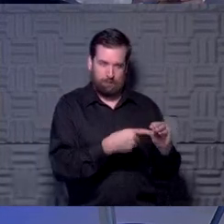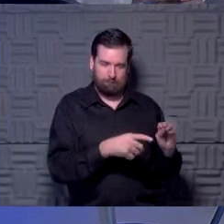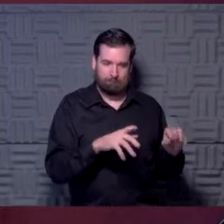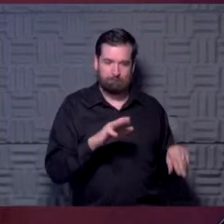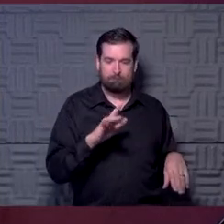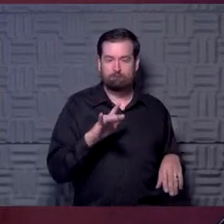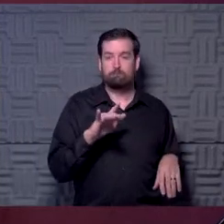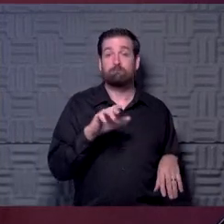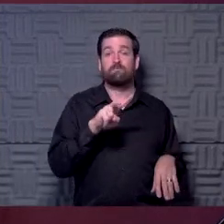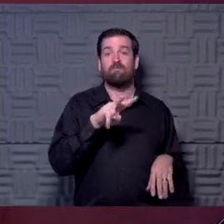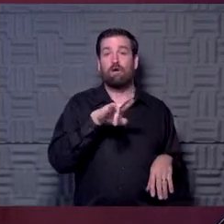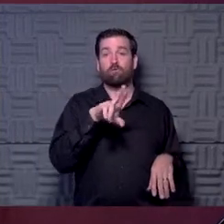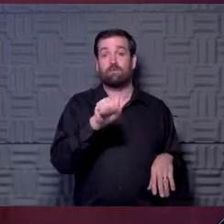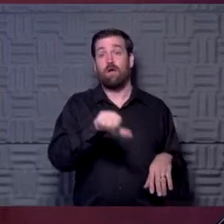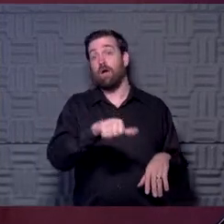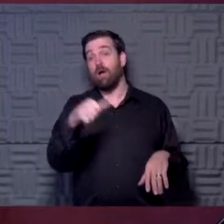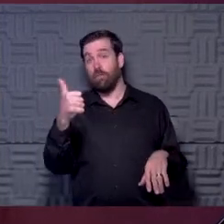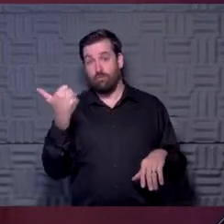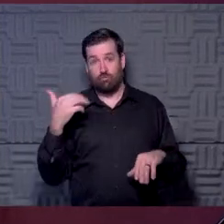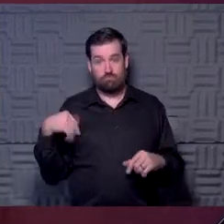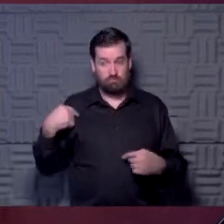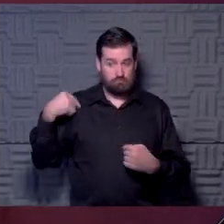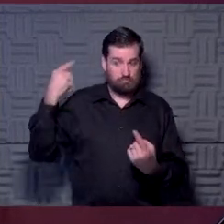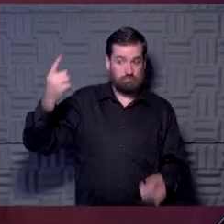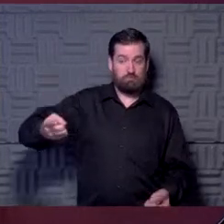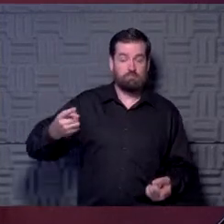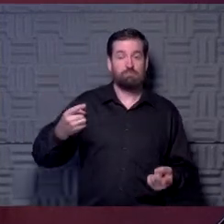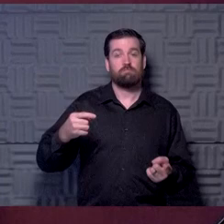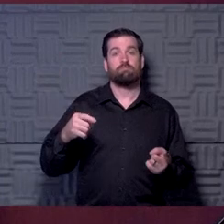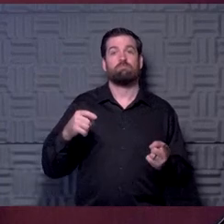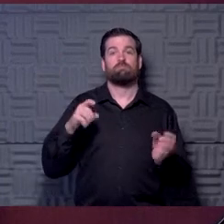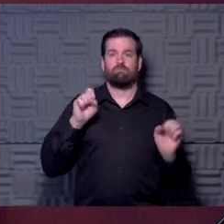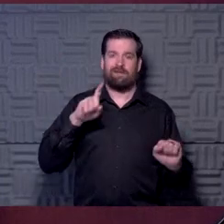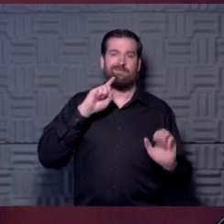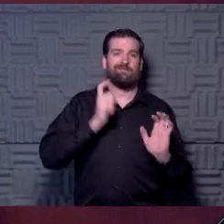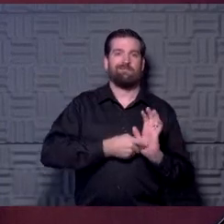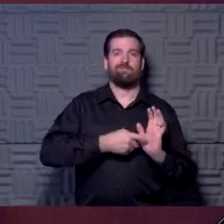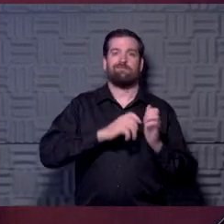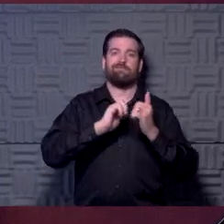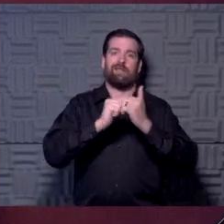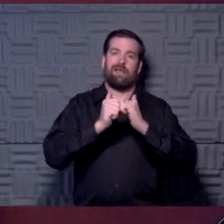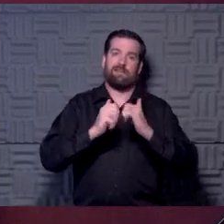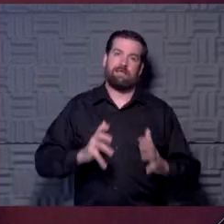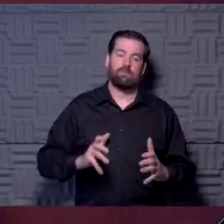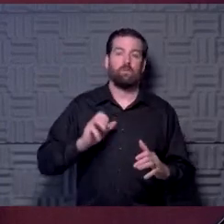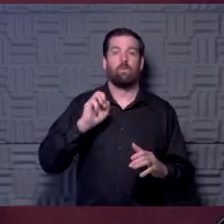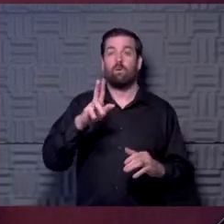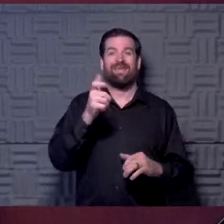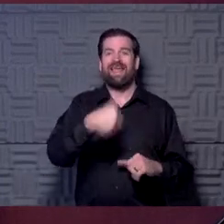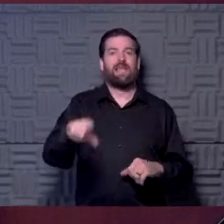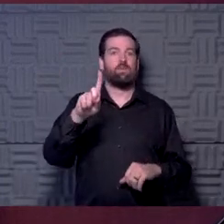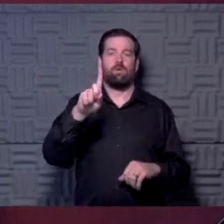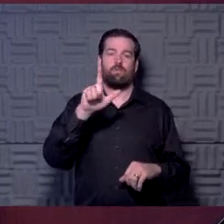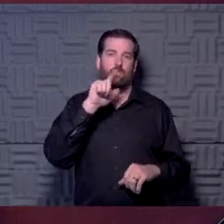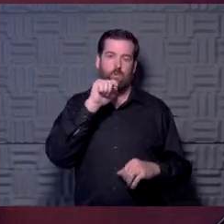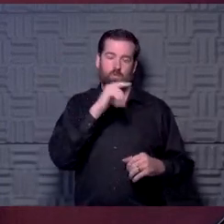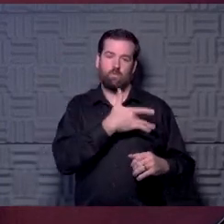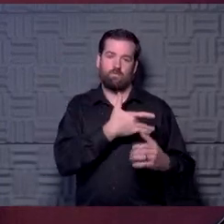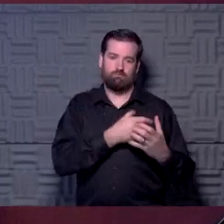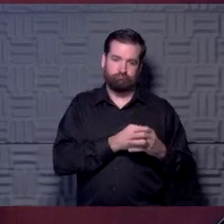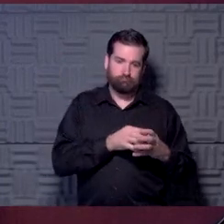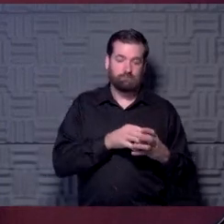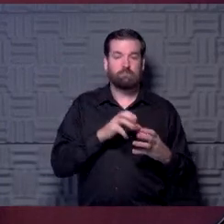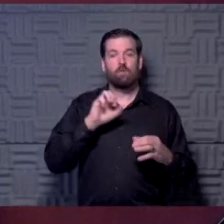in with virus, other viruses in the past, you would be able to identify an athlete or anyone with myocarditis or